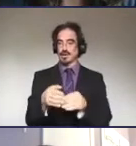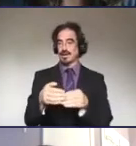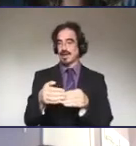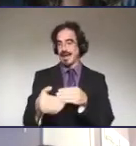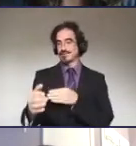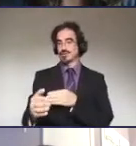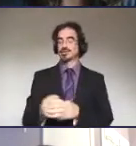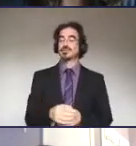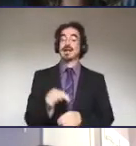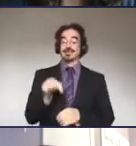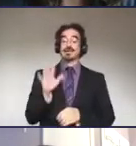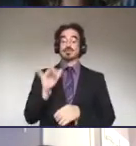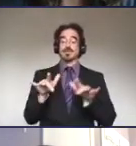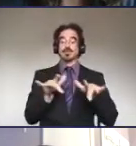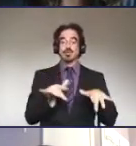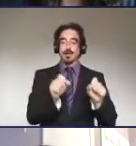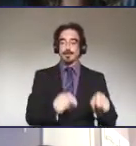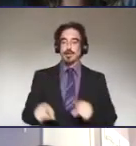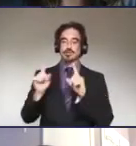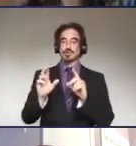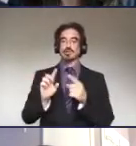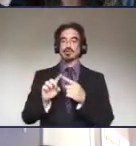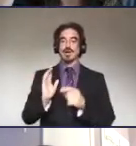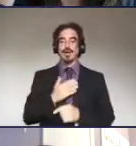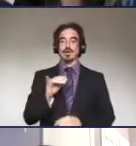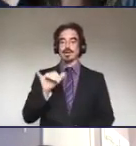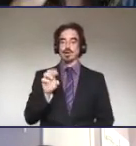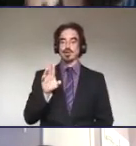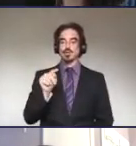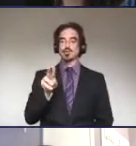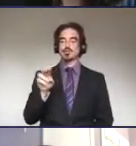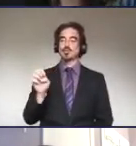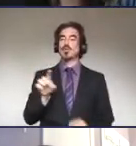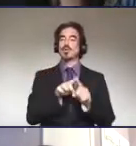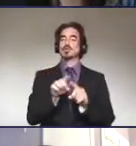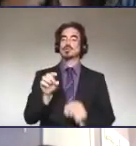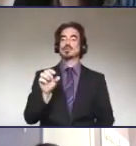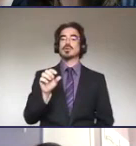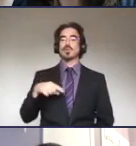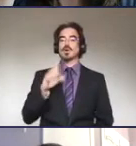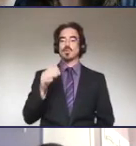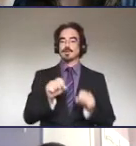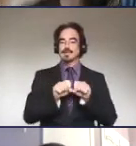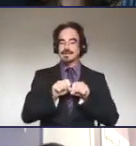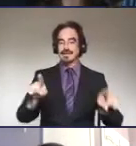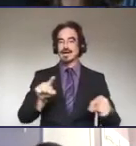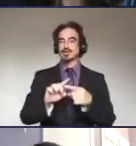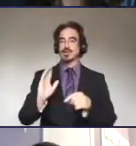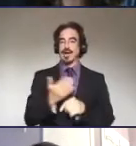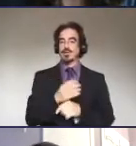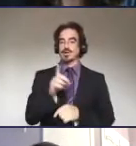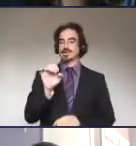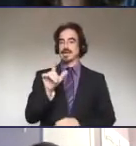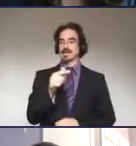recorded and posted to our SAVMA YouTube channel and the links will be sent to SAVMA delegates for distribution. Before we get